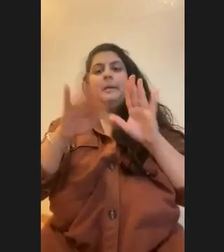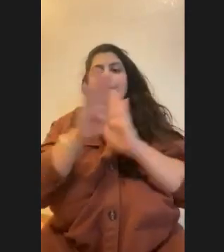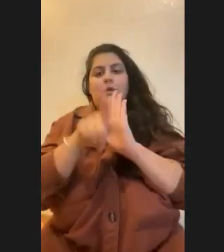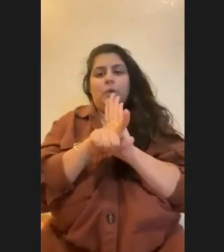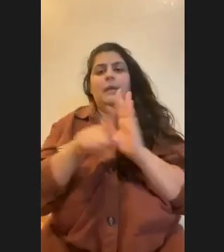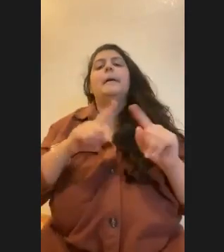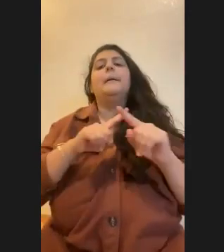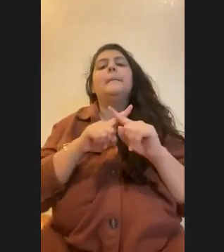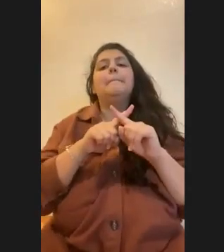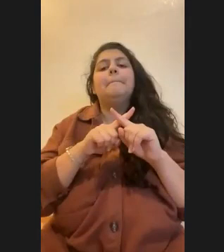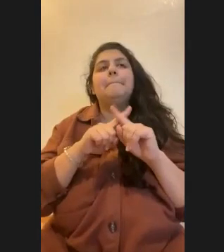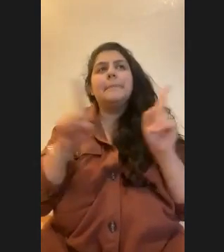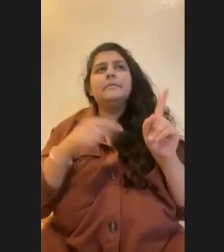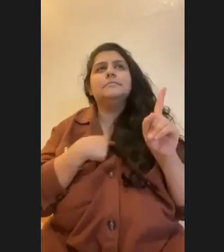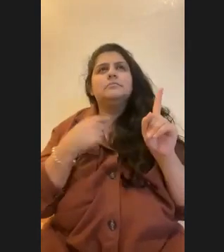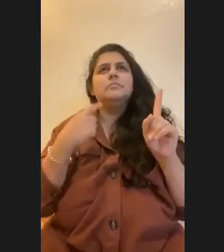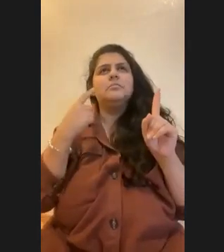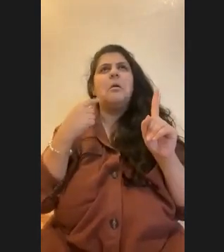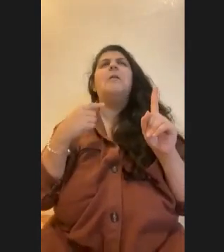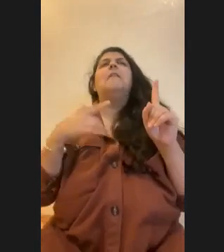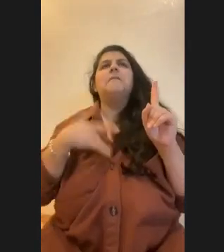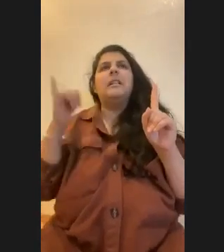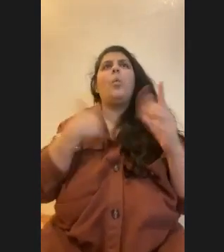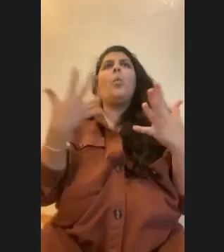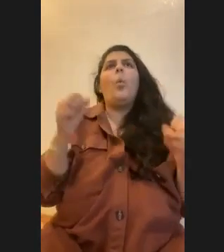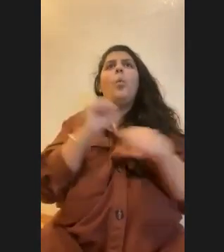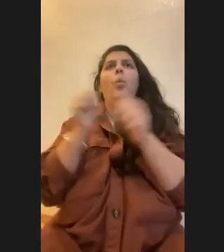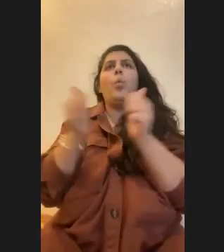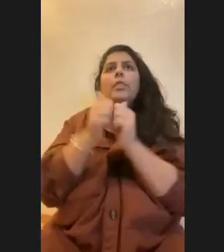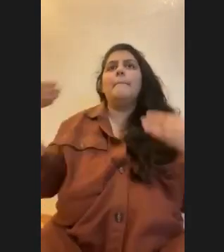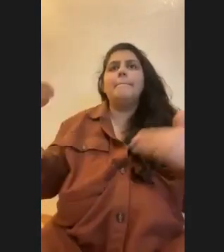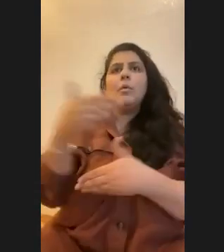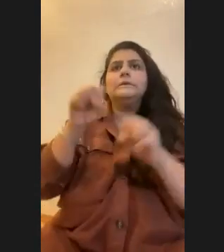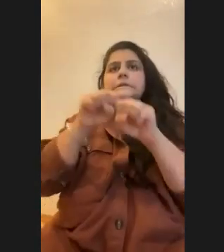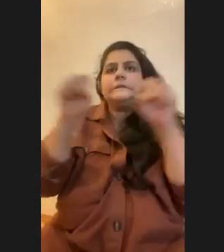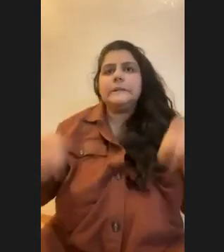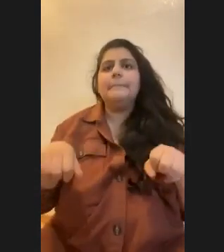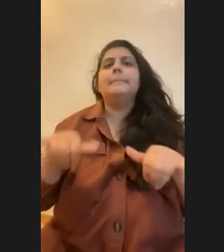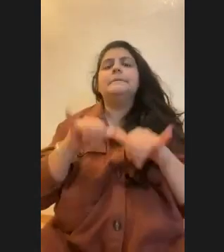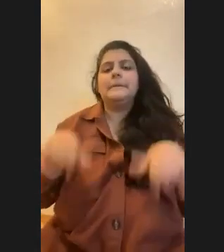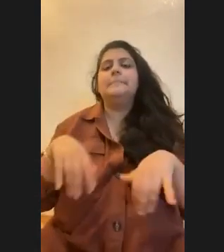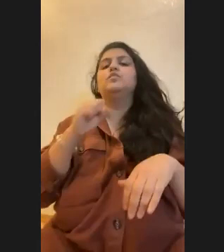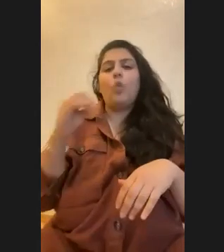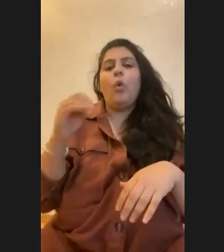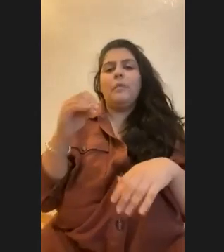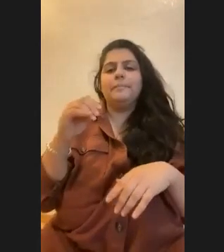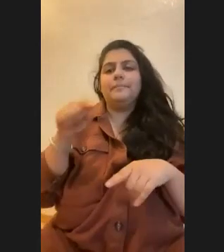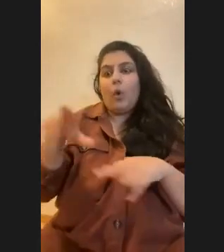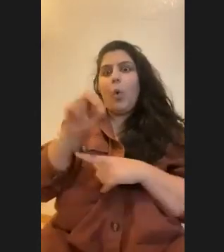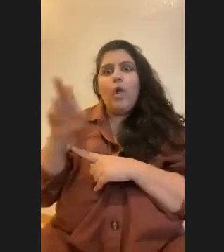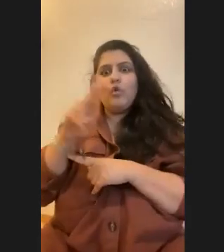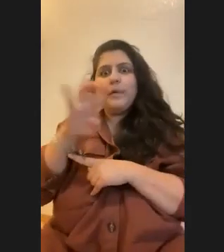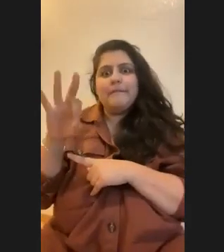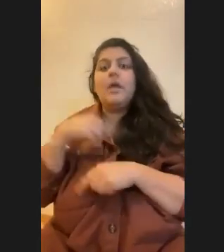really only wanted to work with marine systems, especially coral reefs. So I was working in a lab at a time doing coral reef